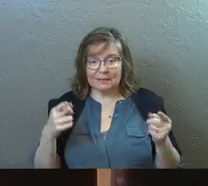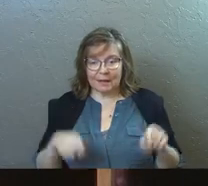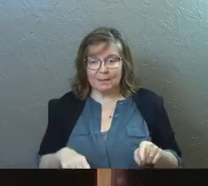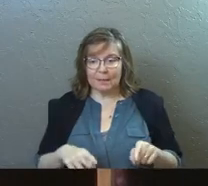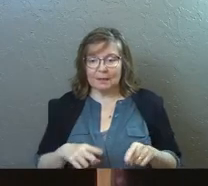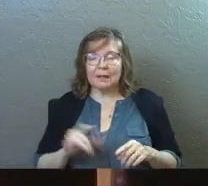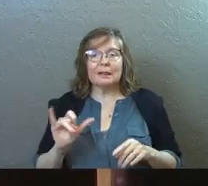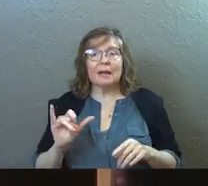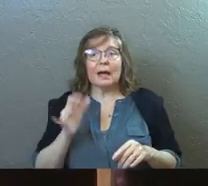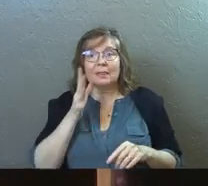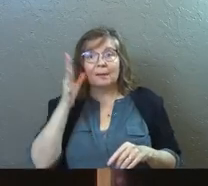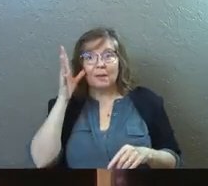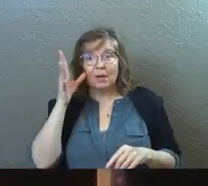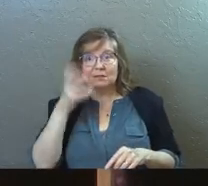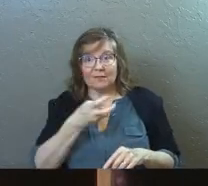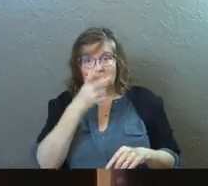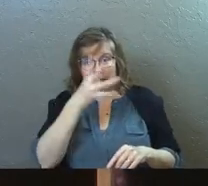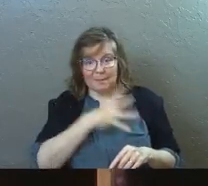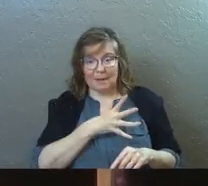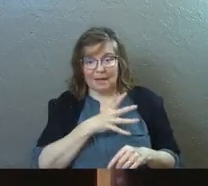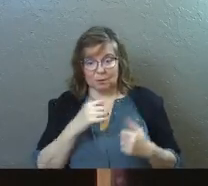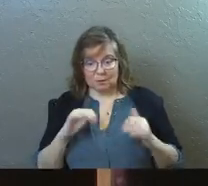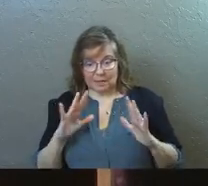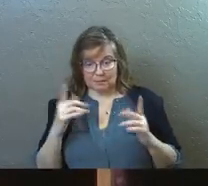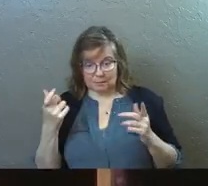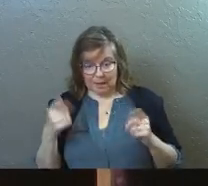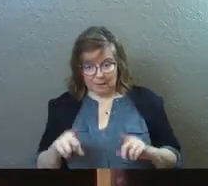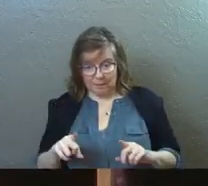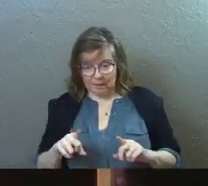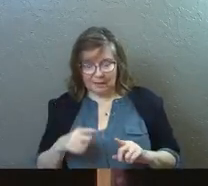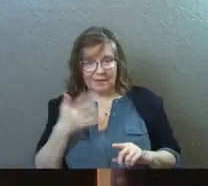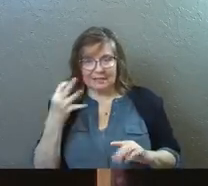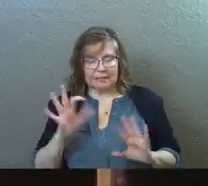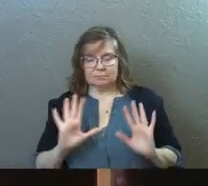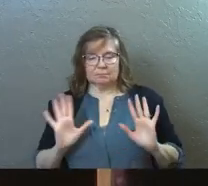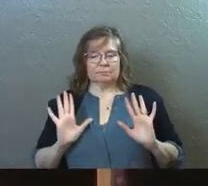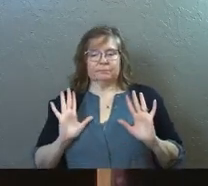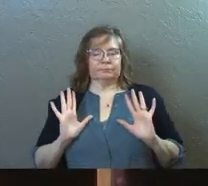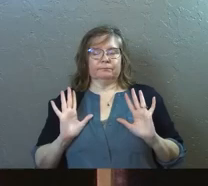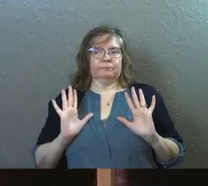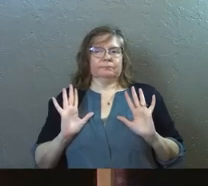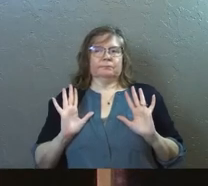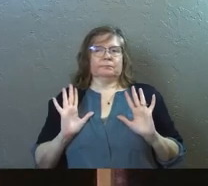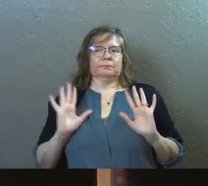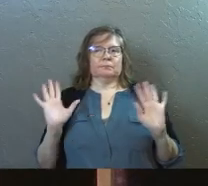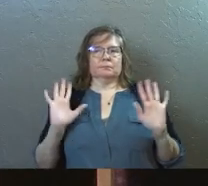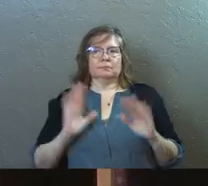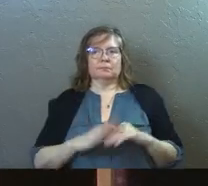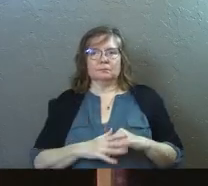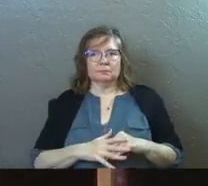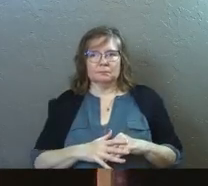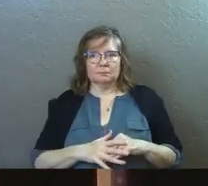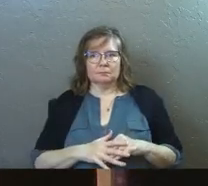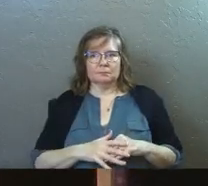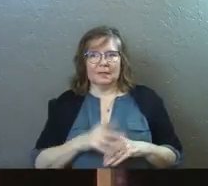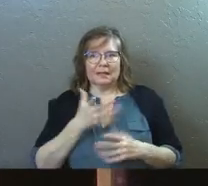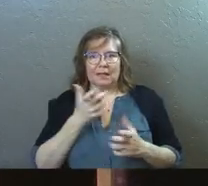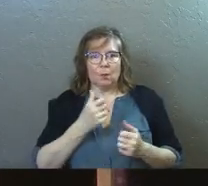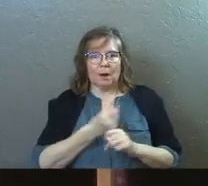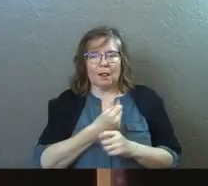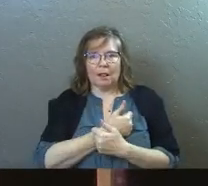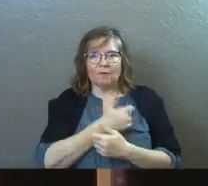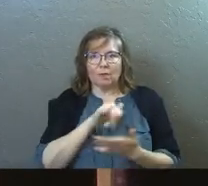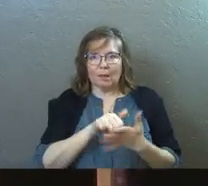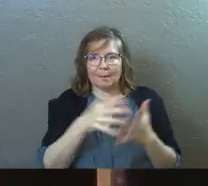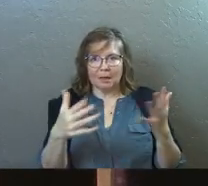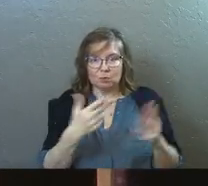to be made. Like the parents of the blind man, there was a sacrifice to be made and they couldn't make the sacrifice in order to love you and to